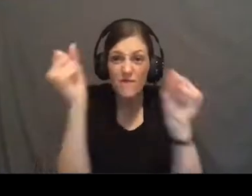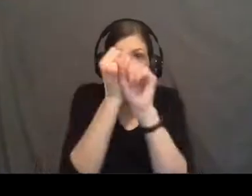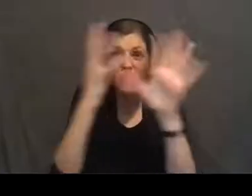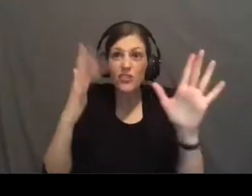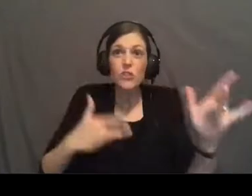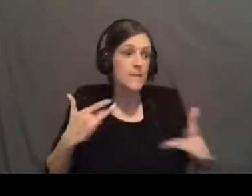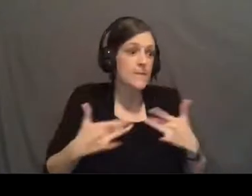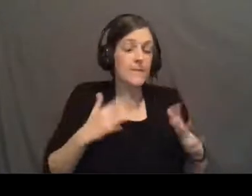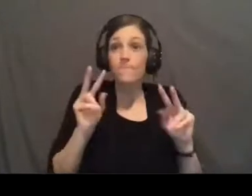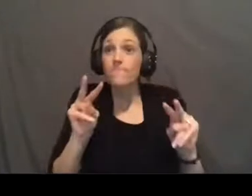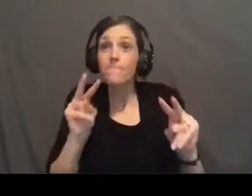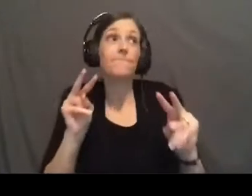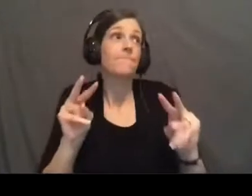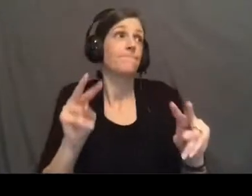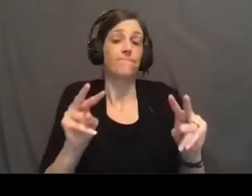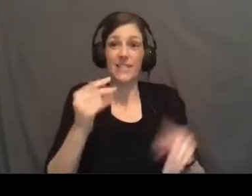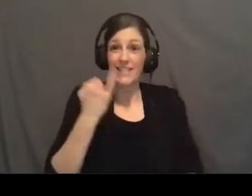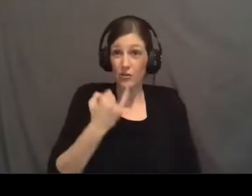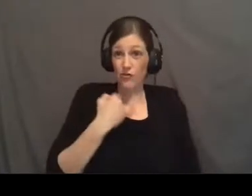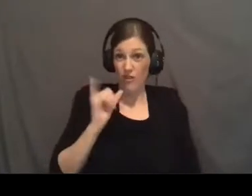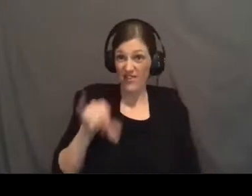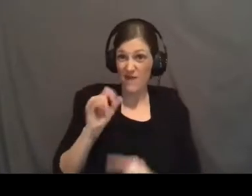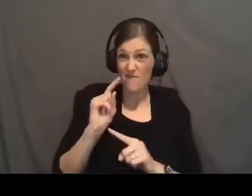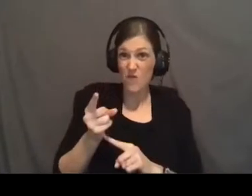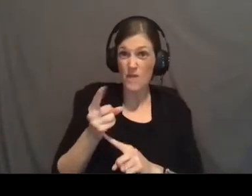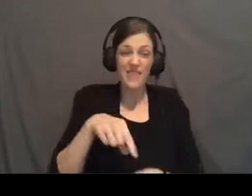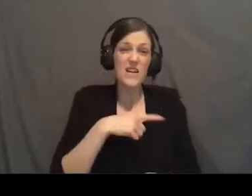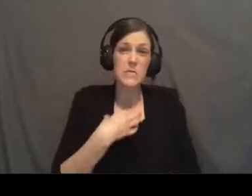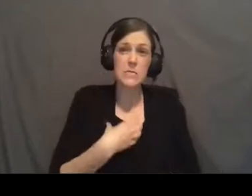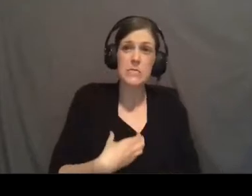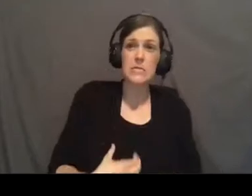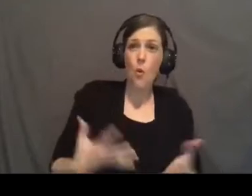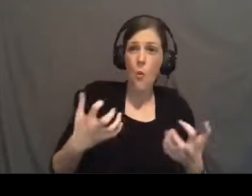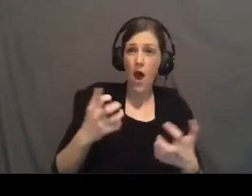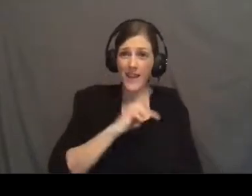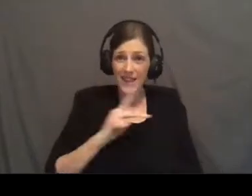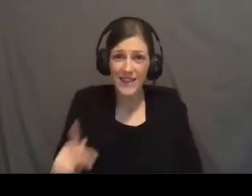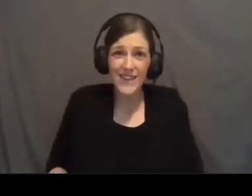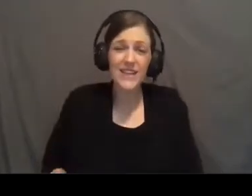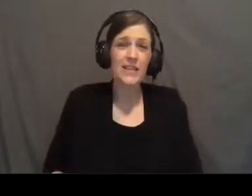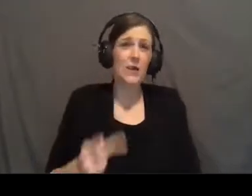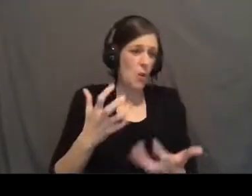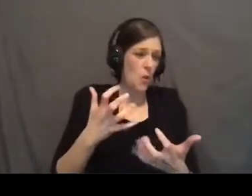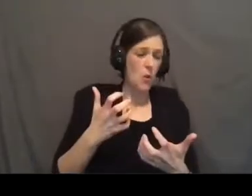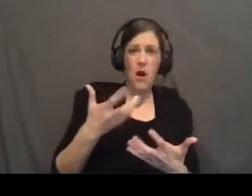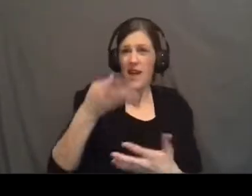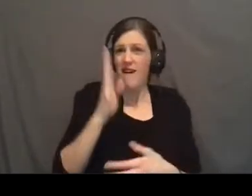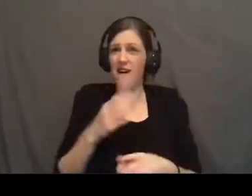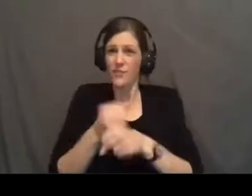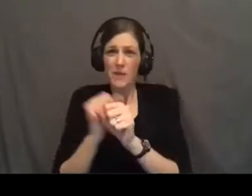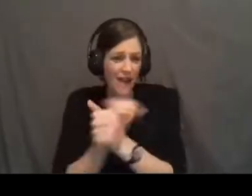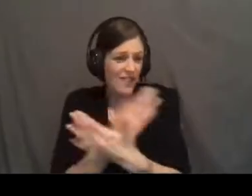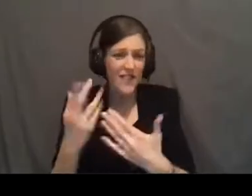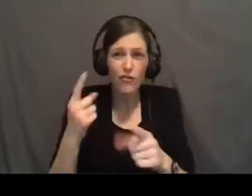happening in Israel in that moment? They were longing for this king. They were longing for God to make things right.